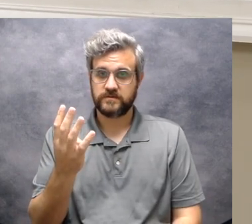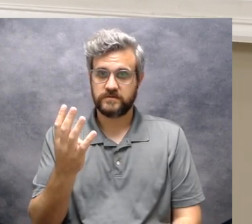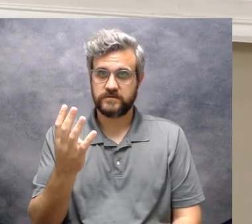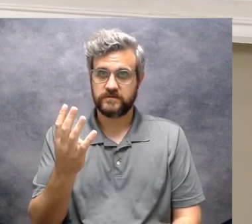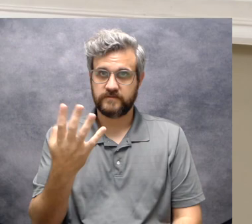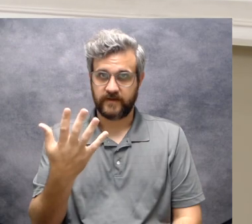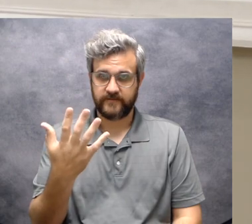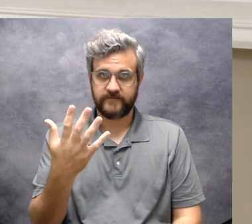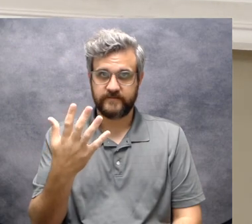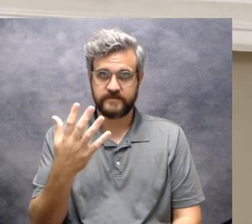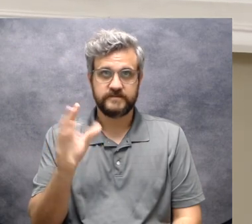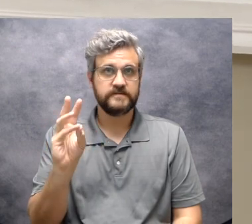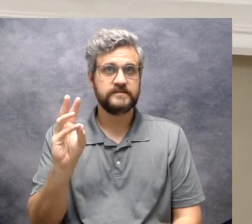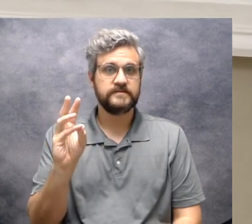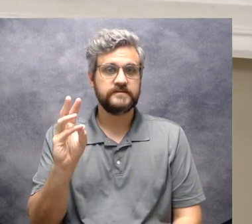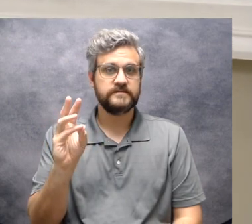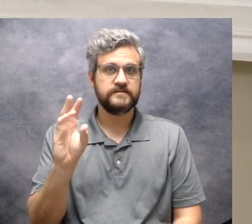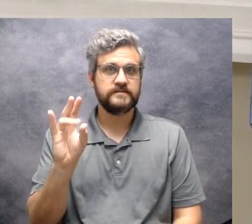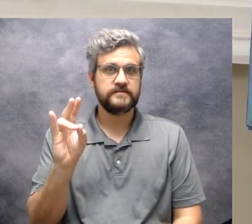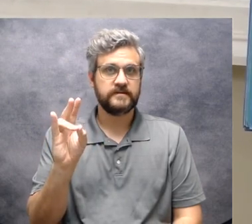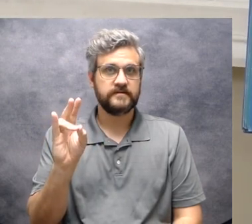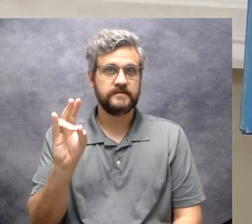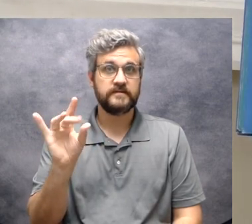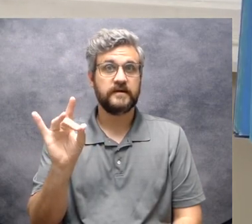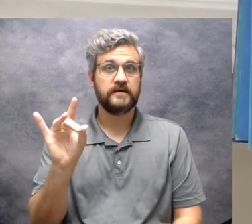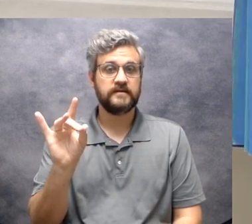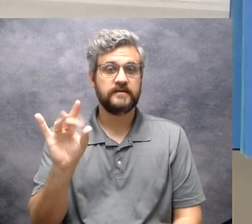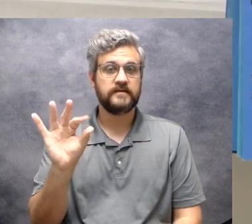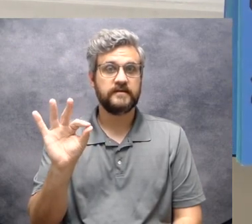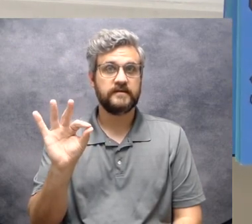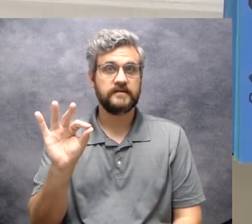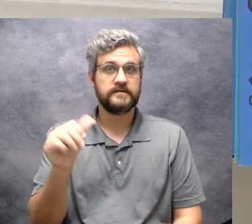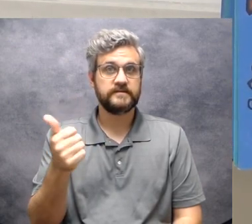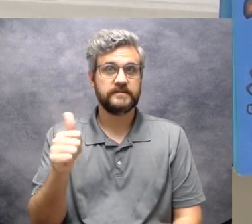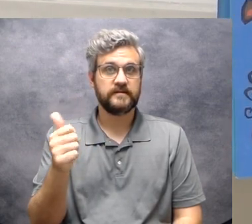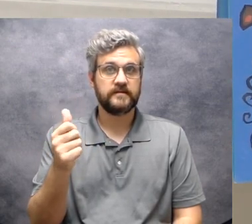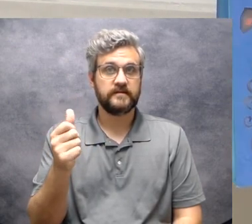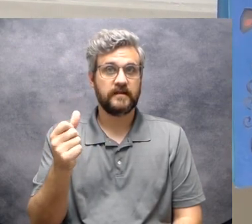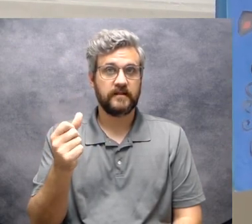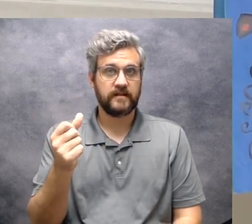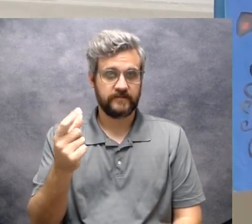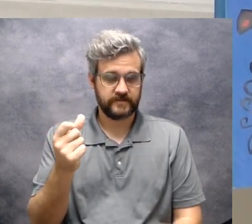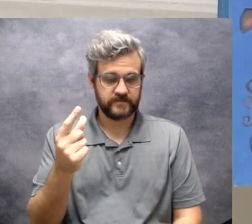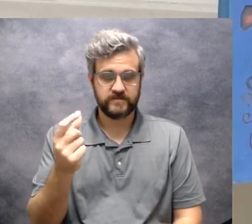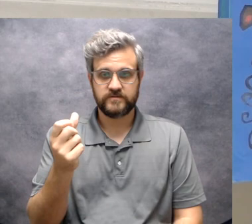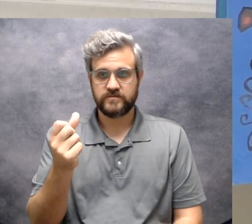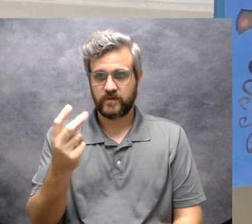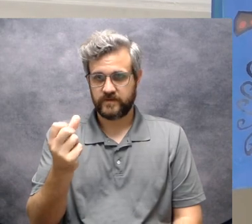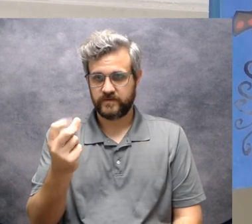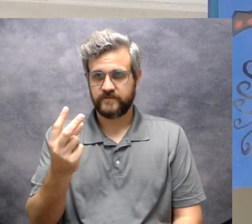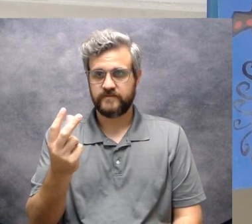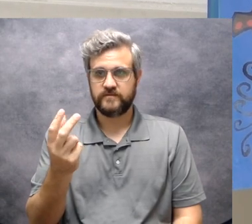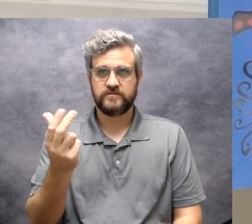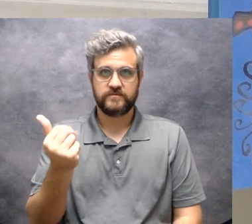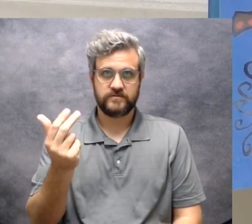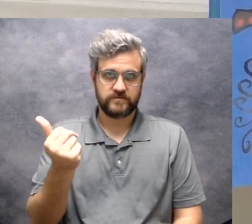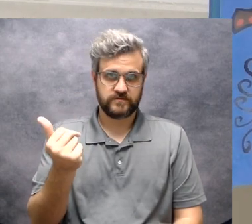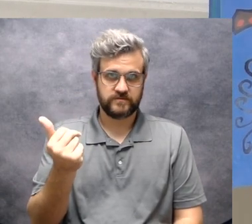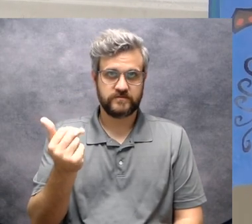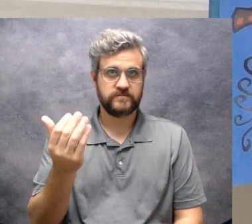four, five, six, seven, eight, nine, ten, eleven, twelve,